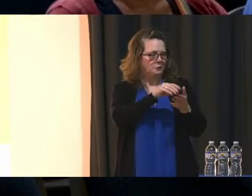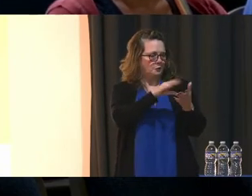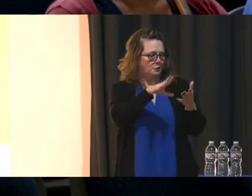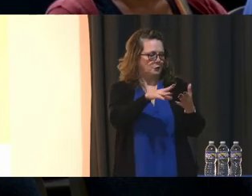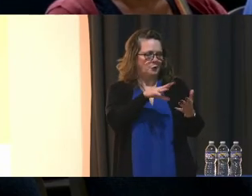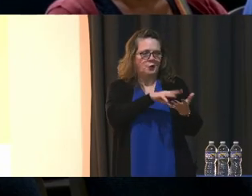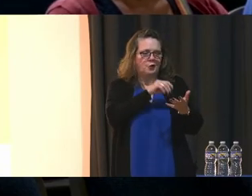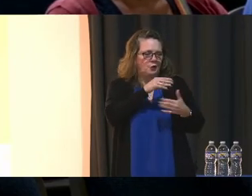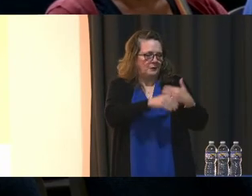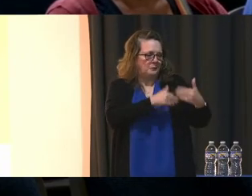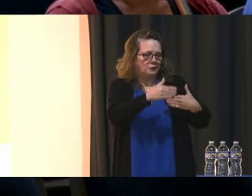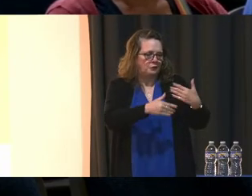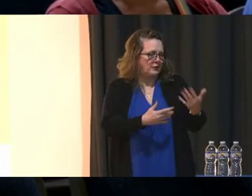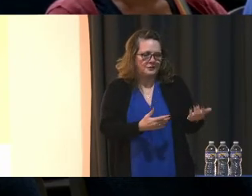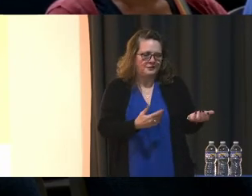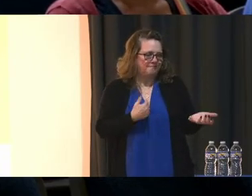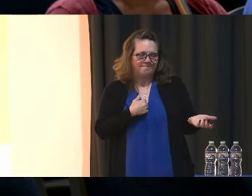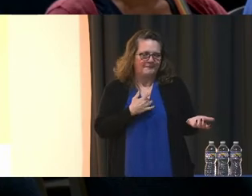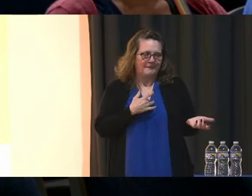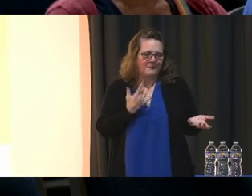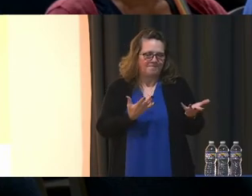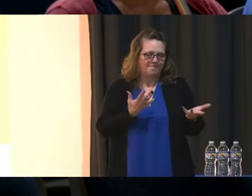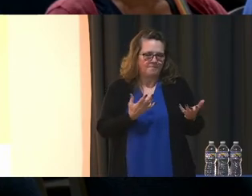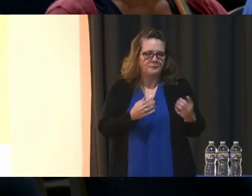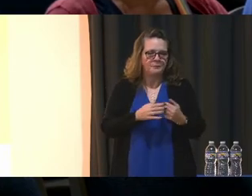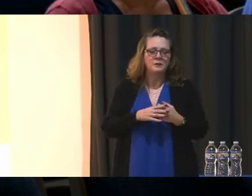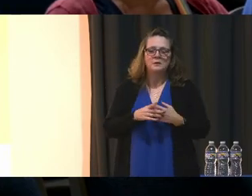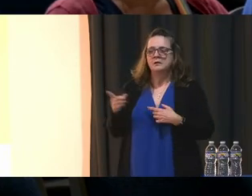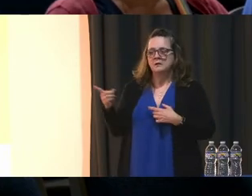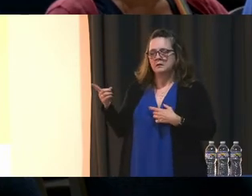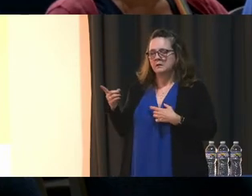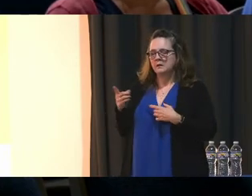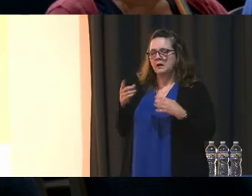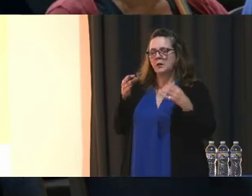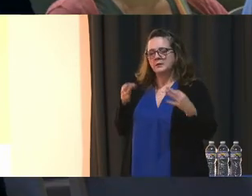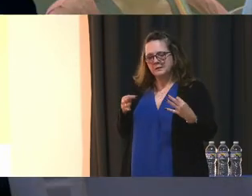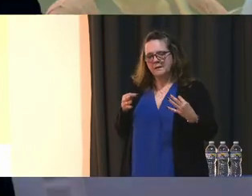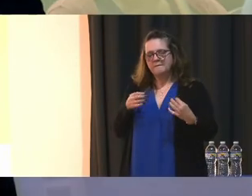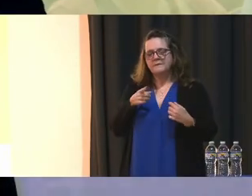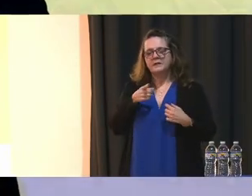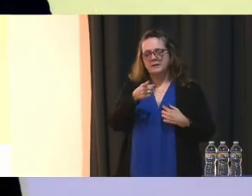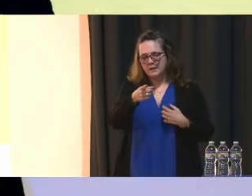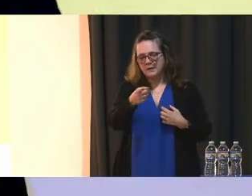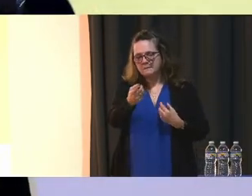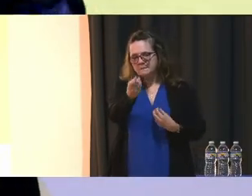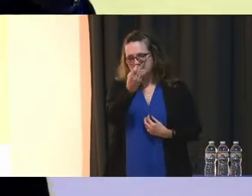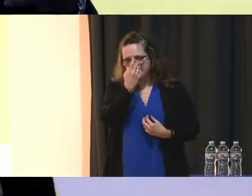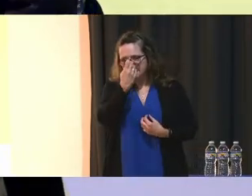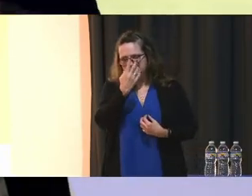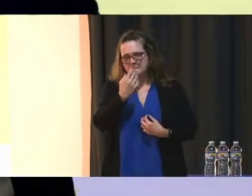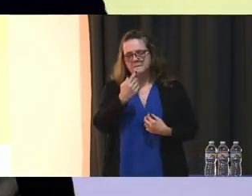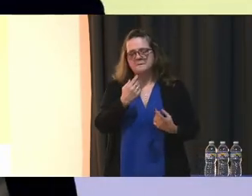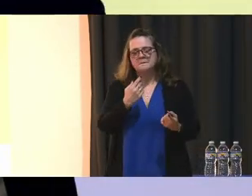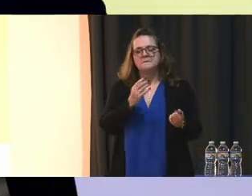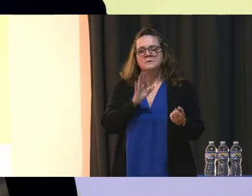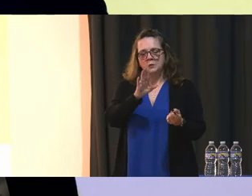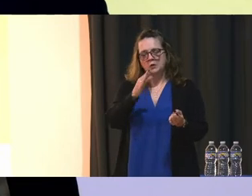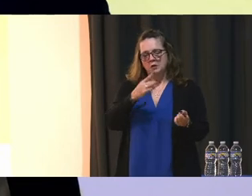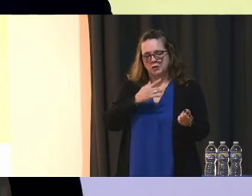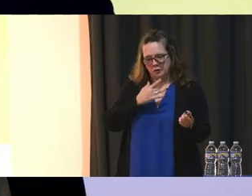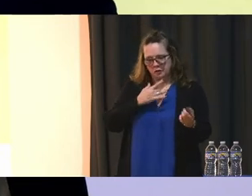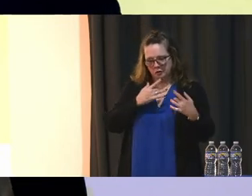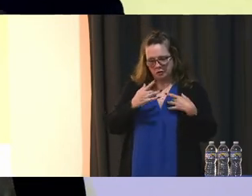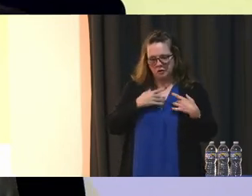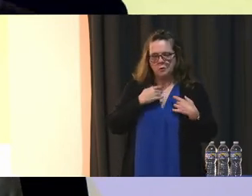progression over the years. Got I see where you're coming from. We will definitely take that conversation, we'll take your concern into